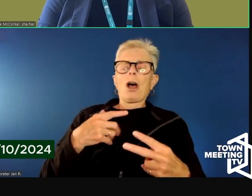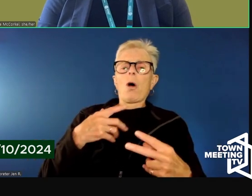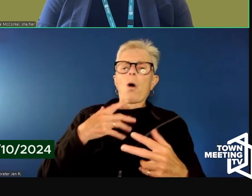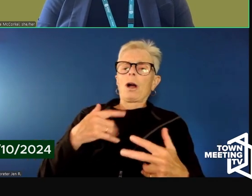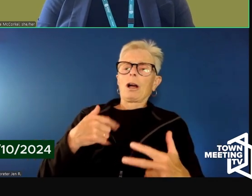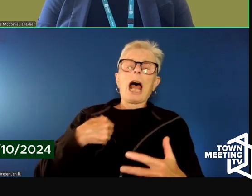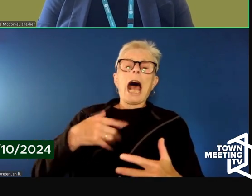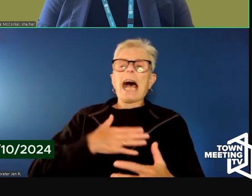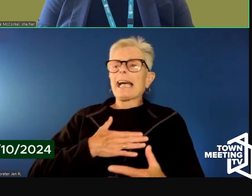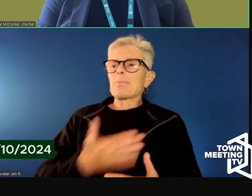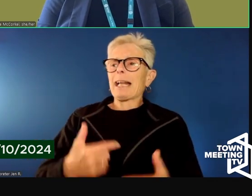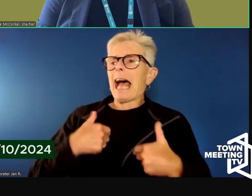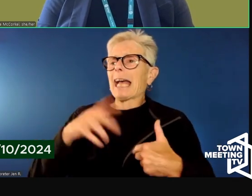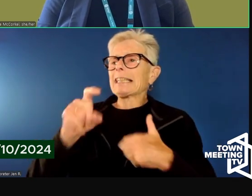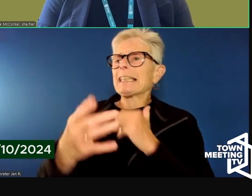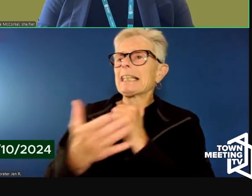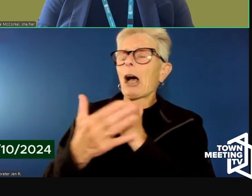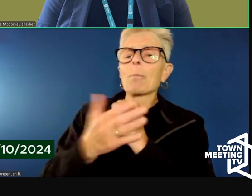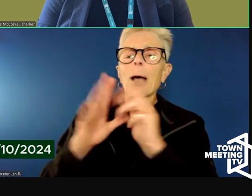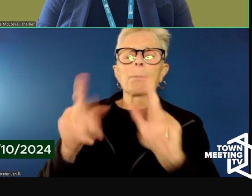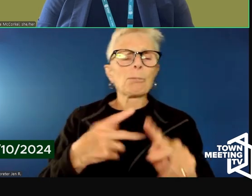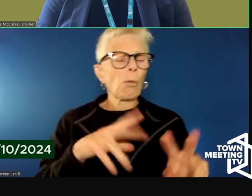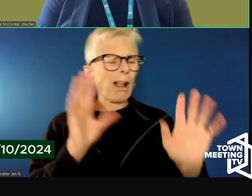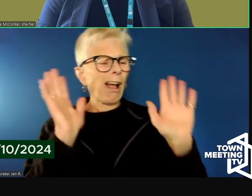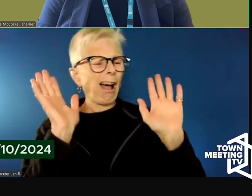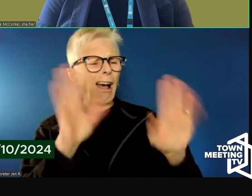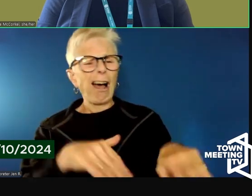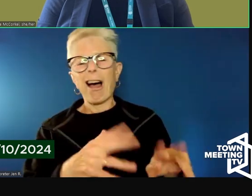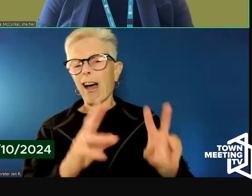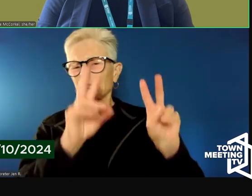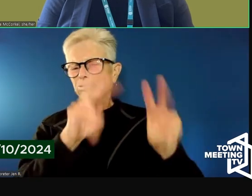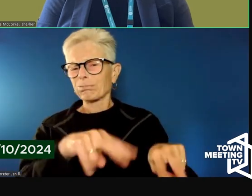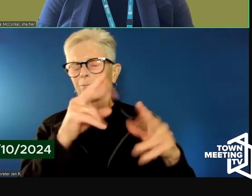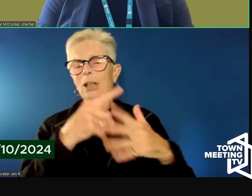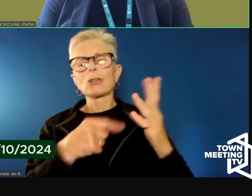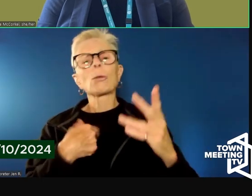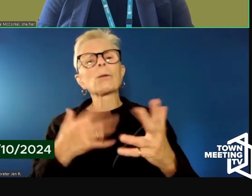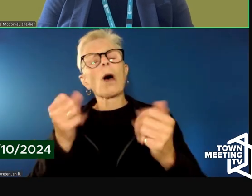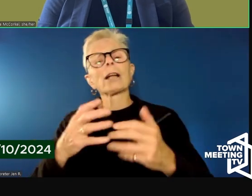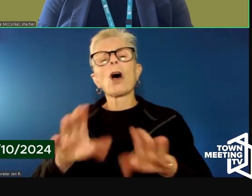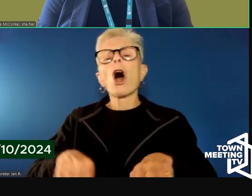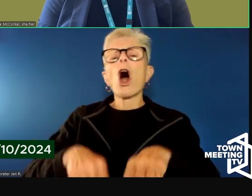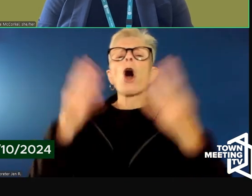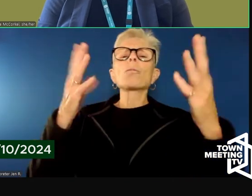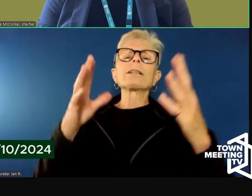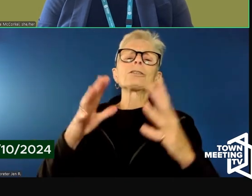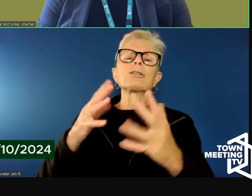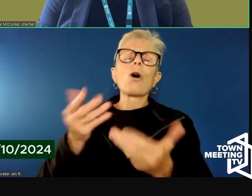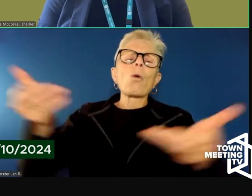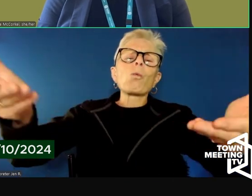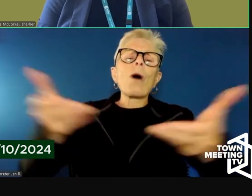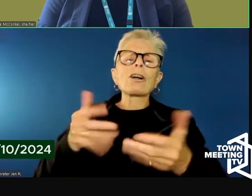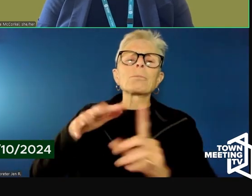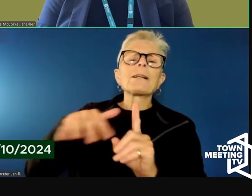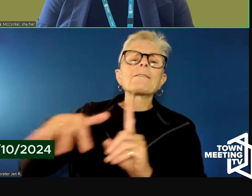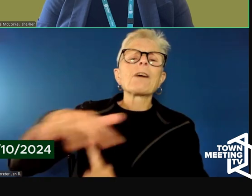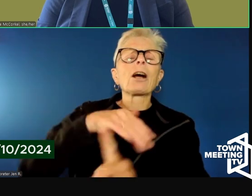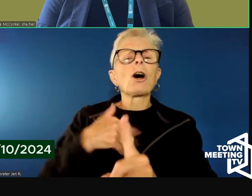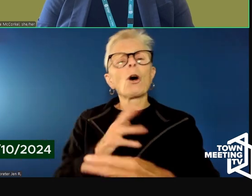certain way. And so by having a warm and welcoming environment, by calling our patients or clients guests,